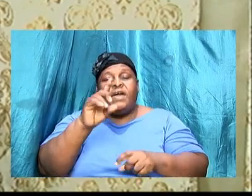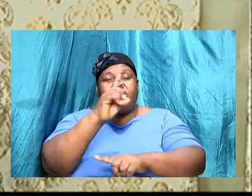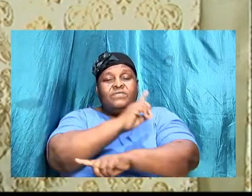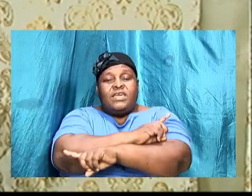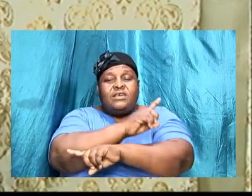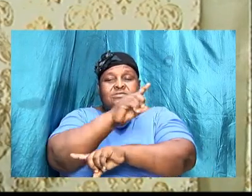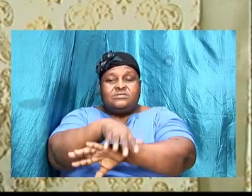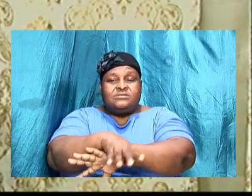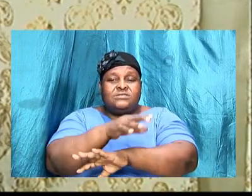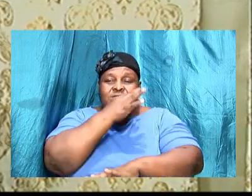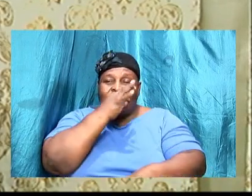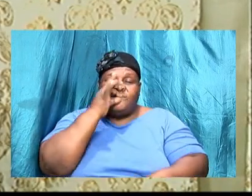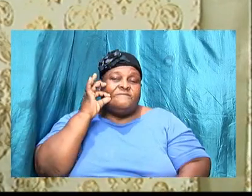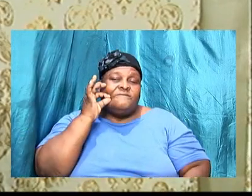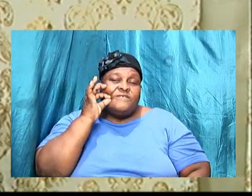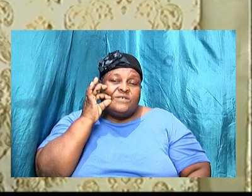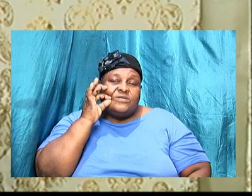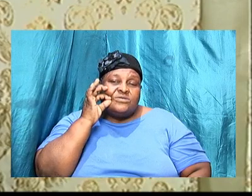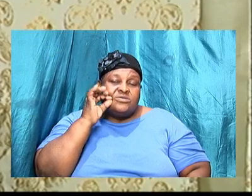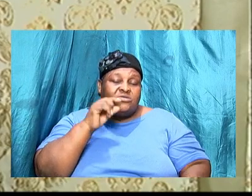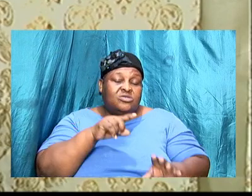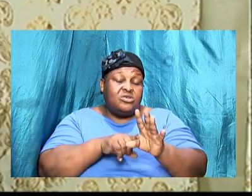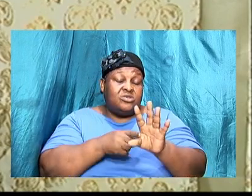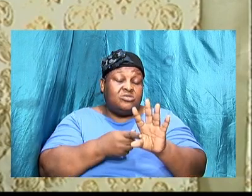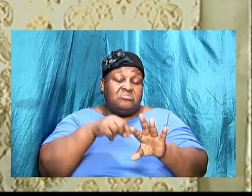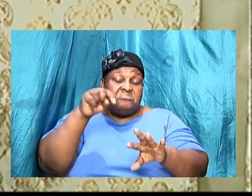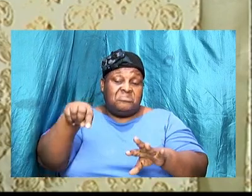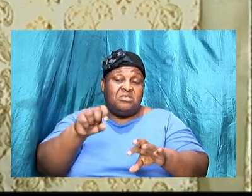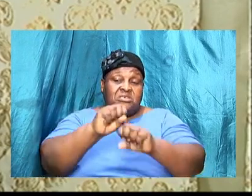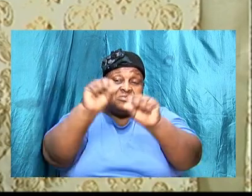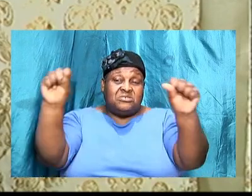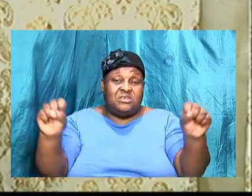of fasting starts this